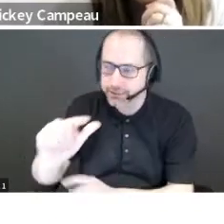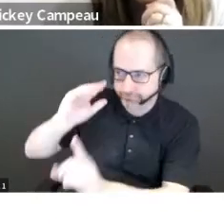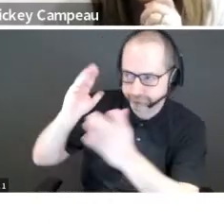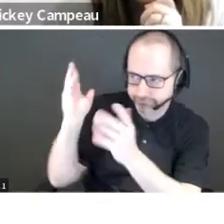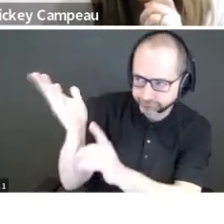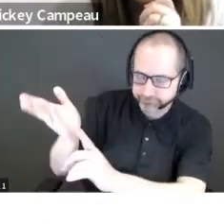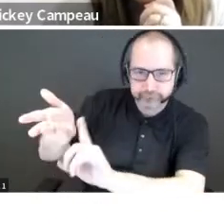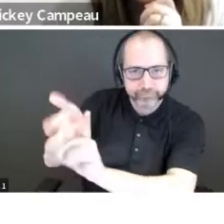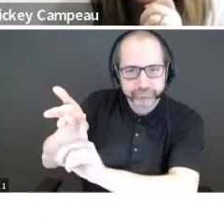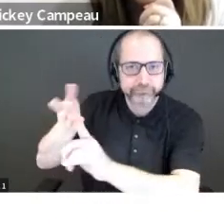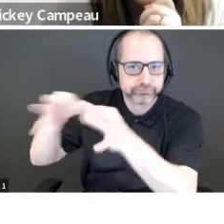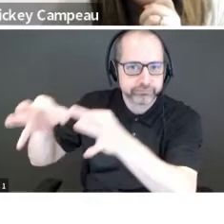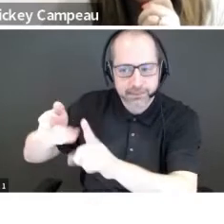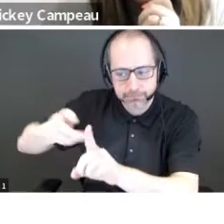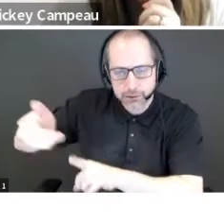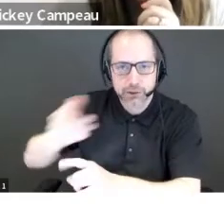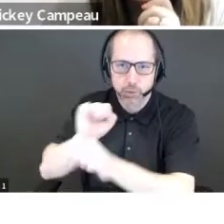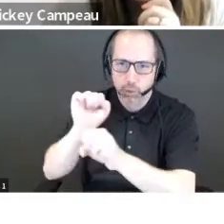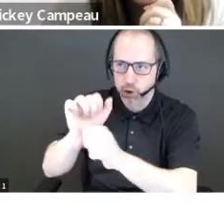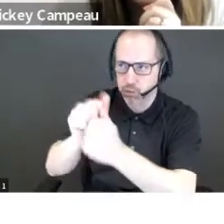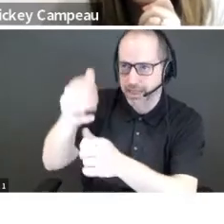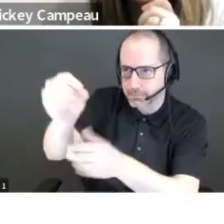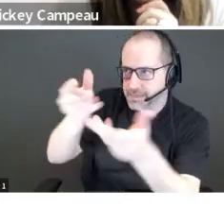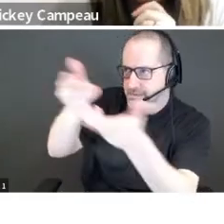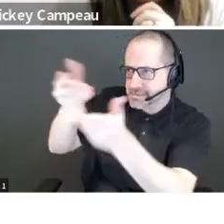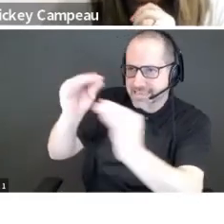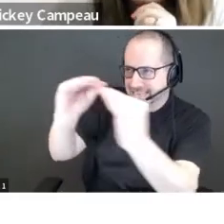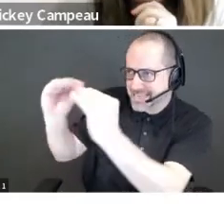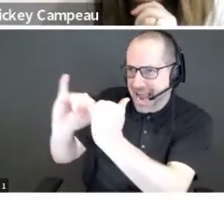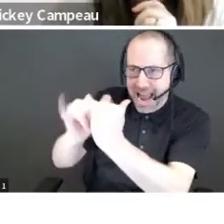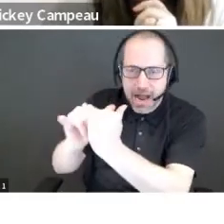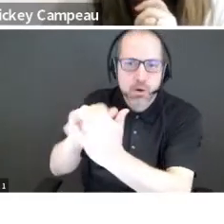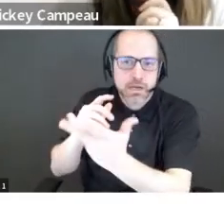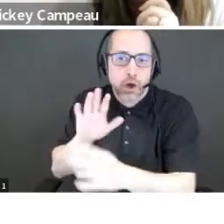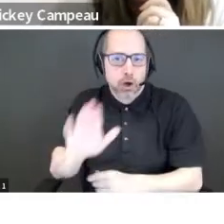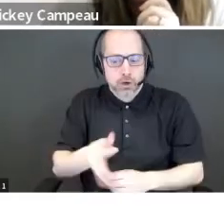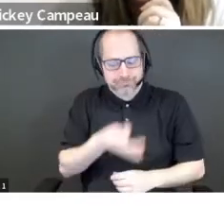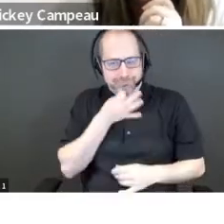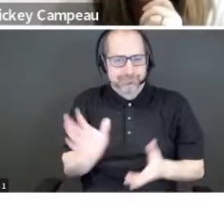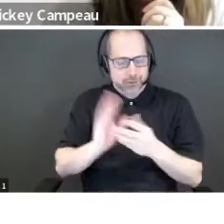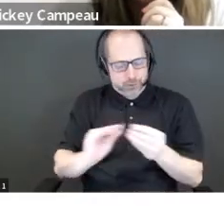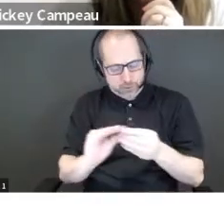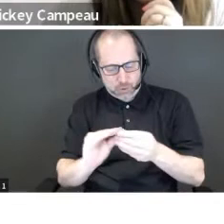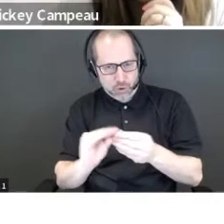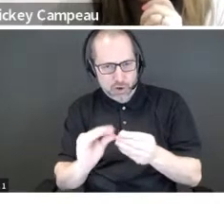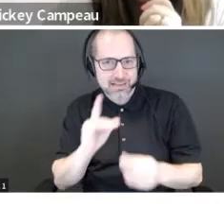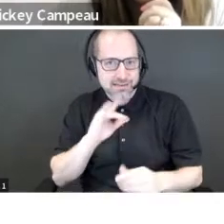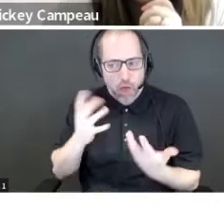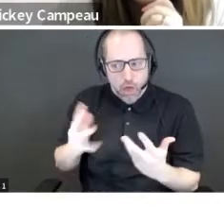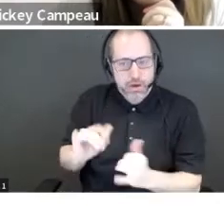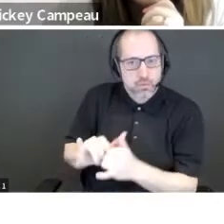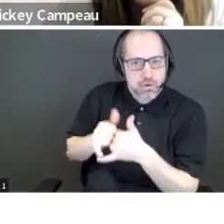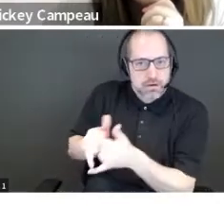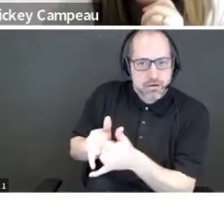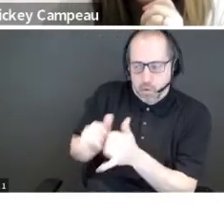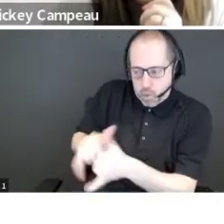companies helping them raise money. She is known for her distinctive storytelling technique, which she owned at her former career as an award winning Canadian broadcast